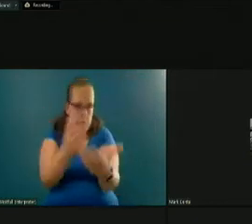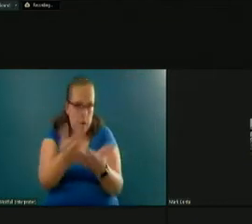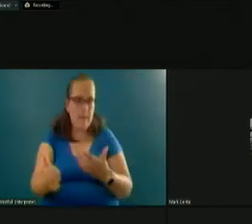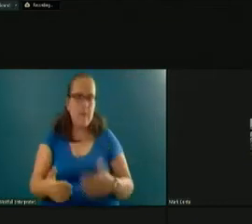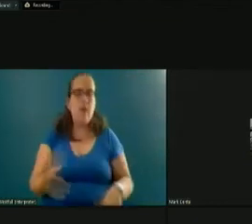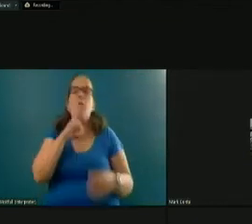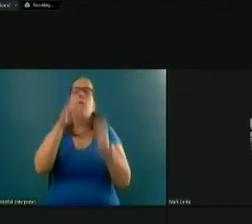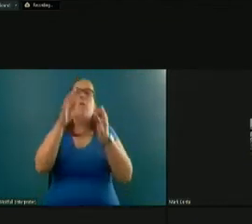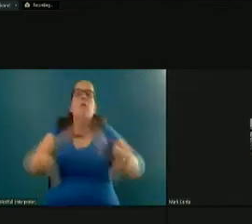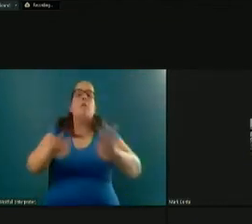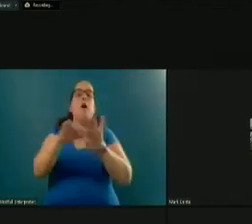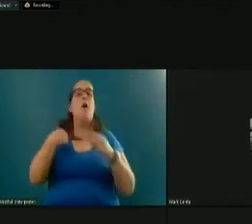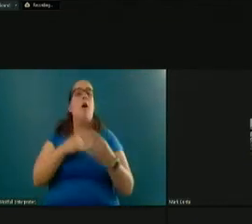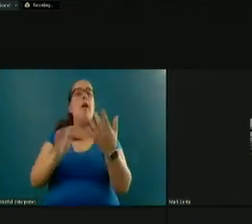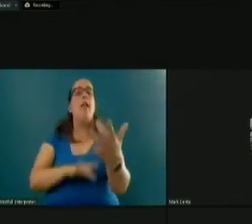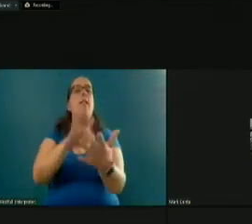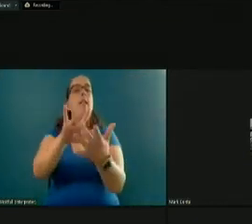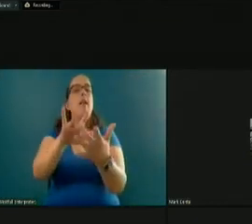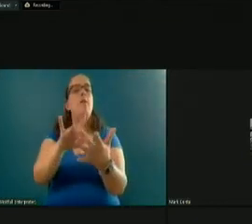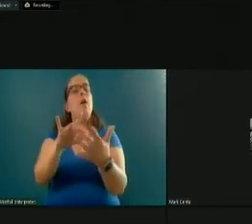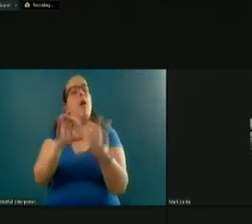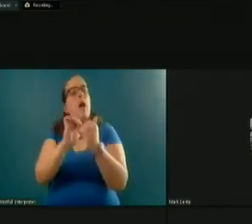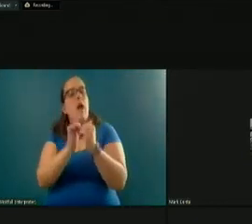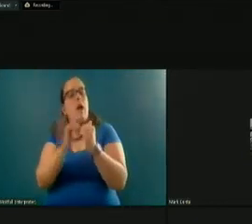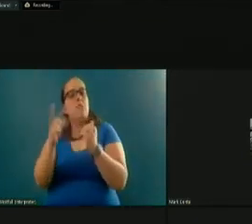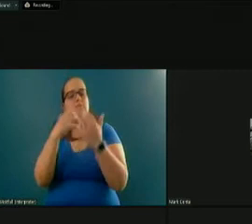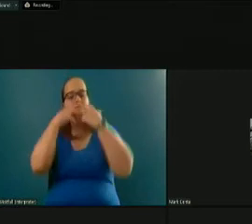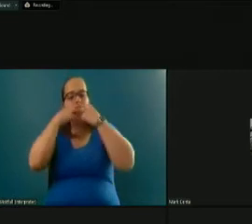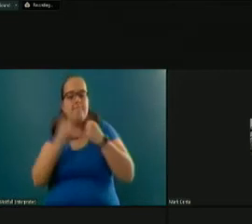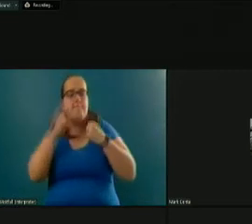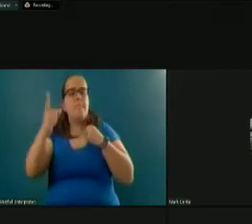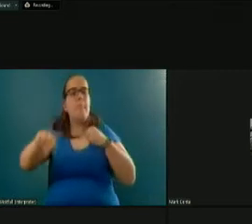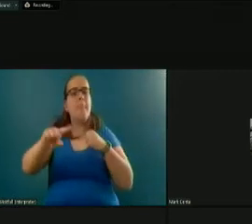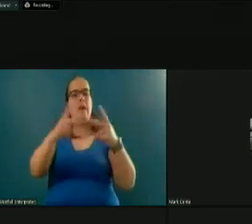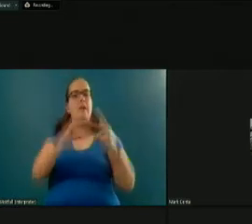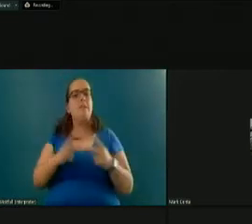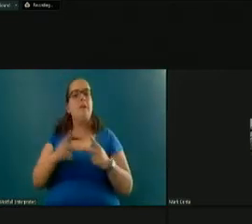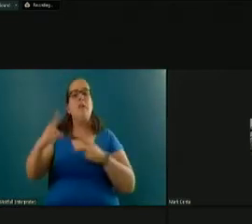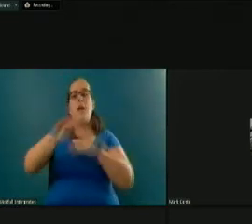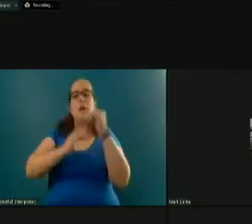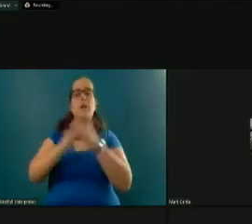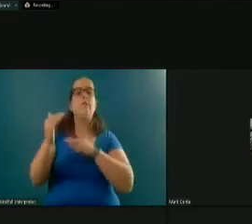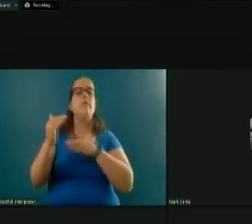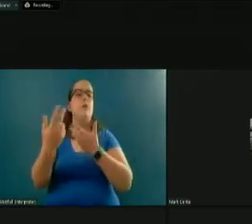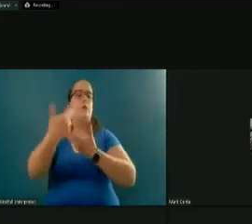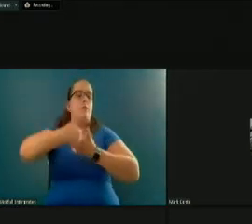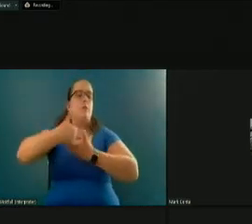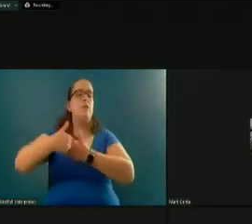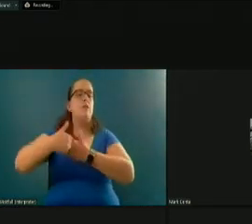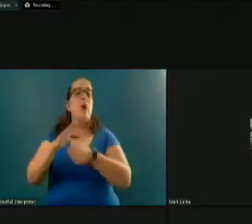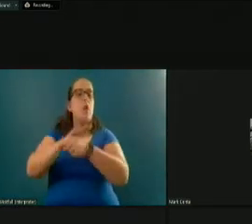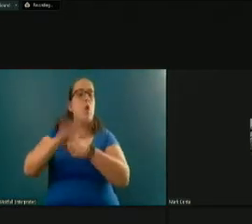important that we reach out to them in ways that are meaningful to them in places where they're comfortable in participating in our local government.